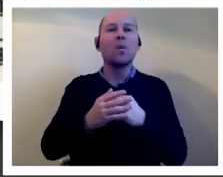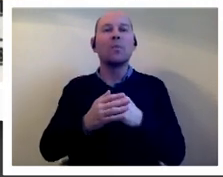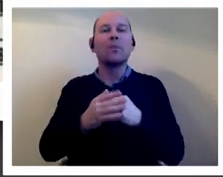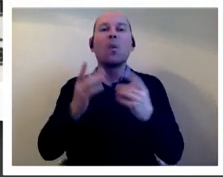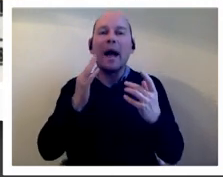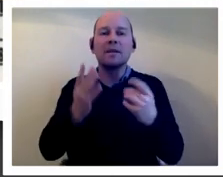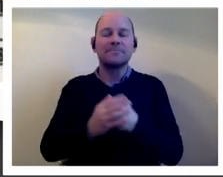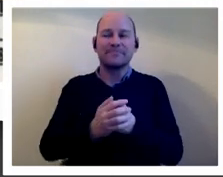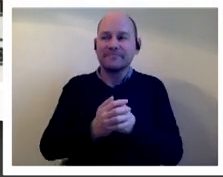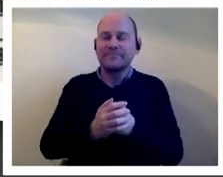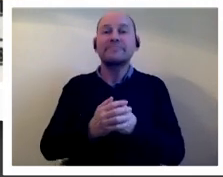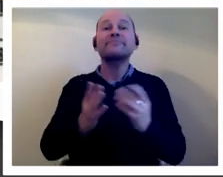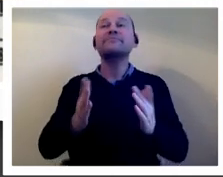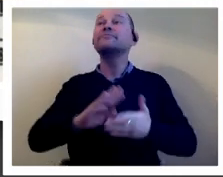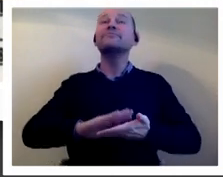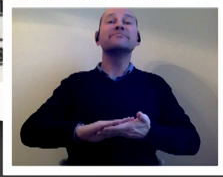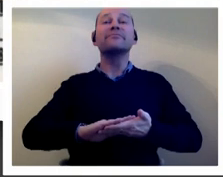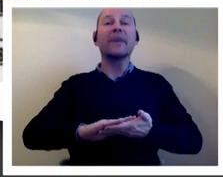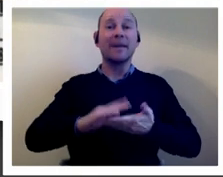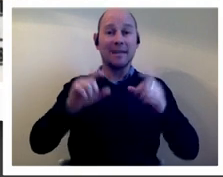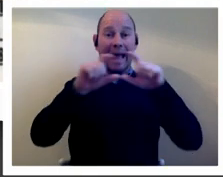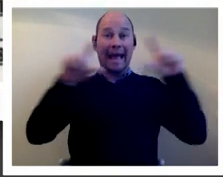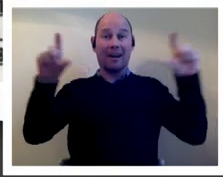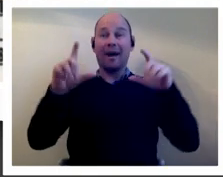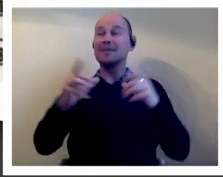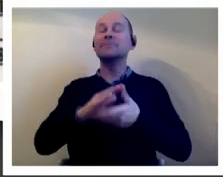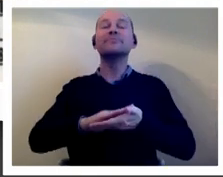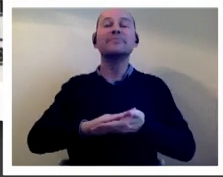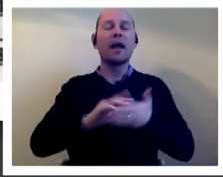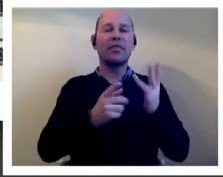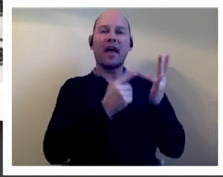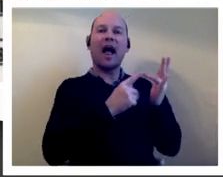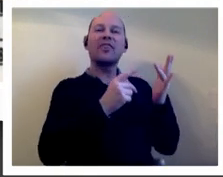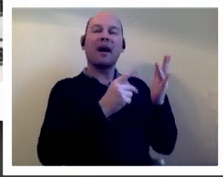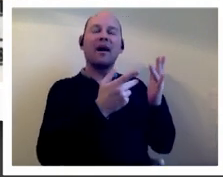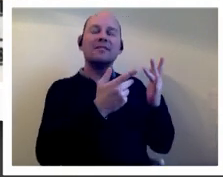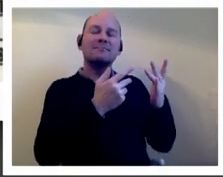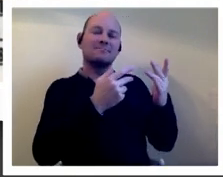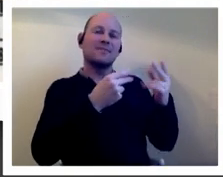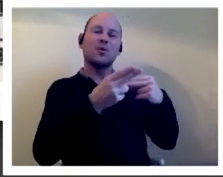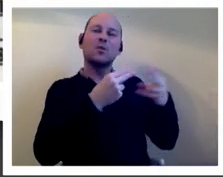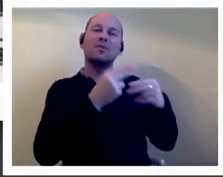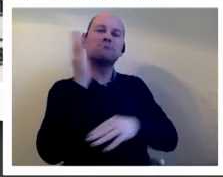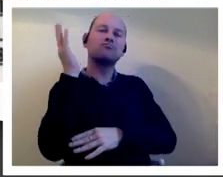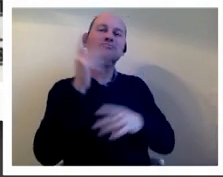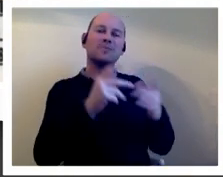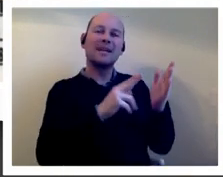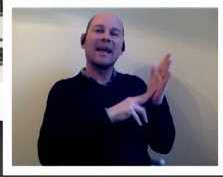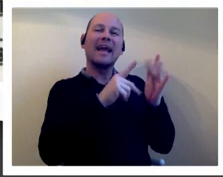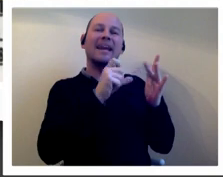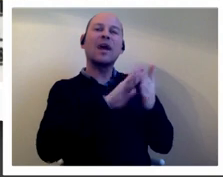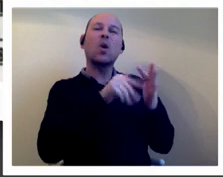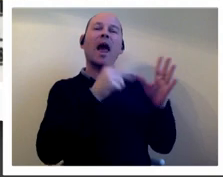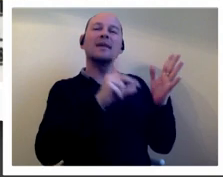as sue read out the headlines the other news reader nicholas whichell was sitting on top of one of the women placing a hand over her mouth